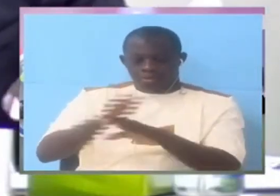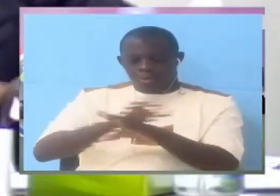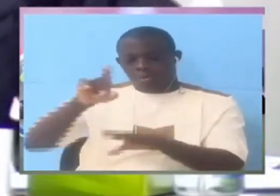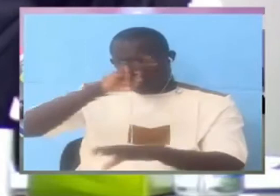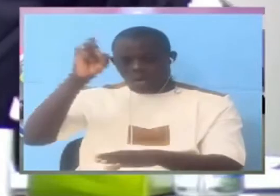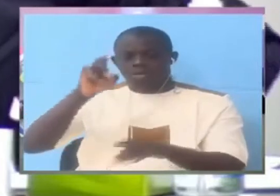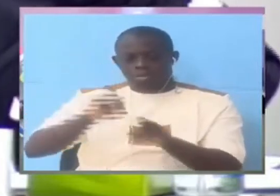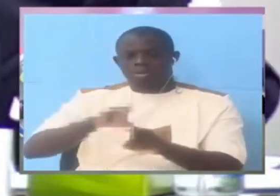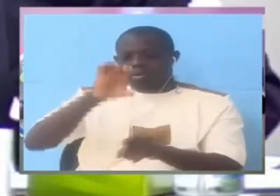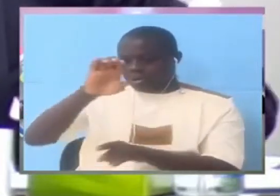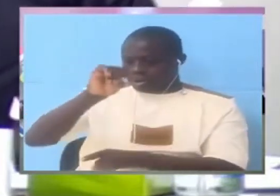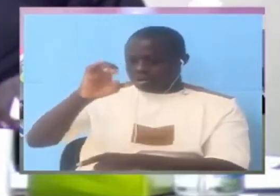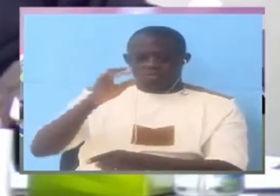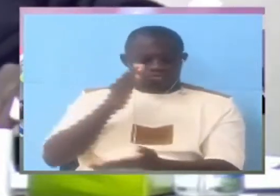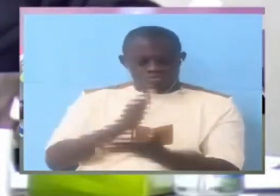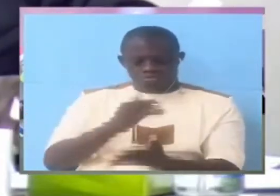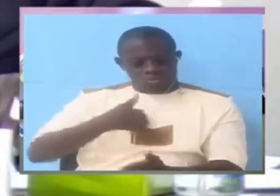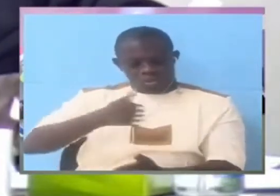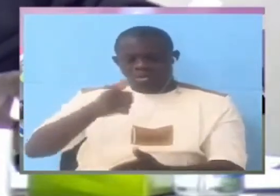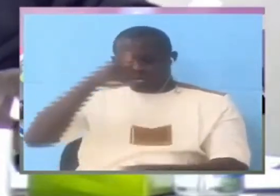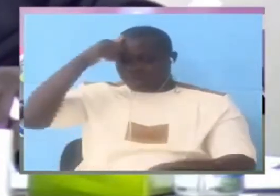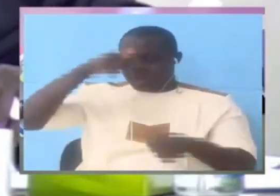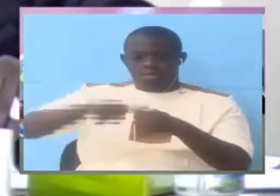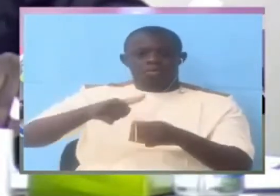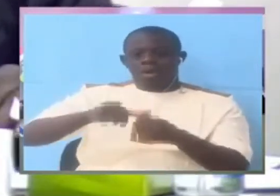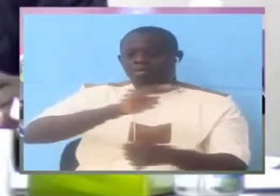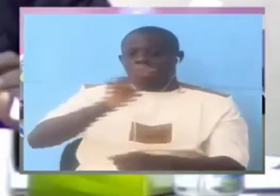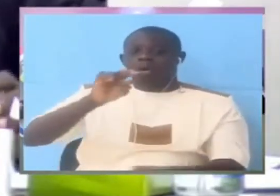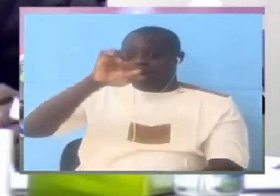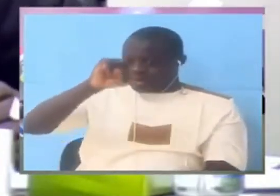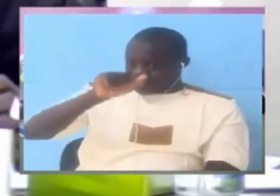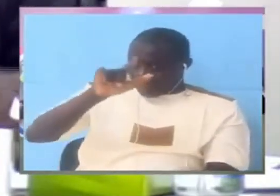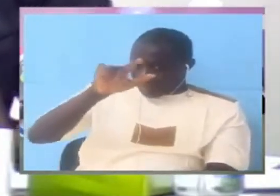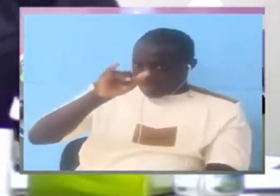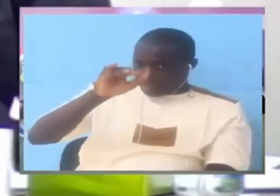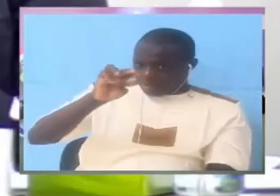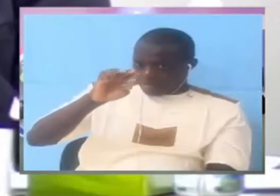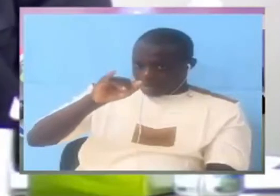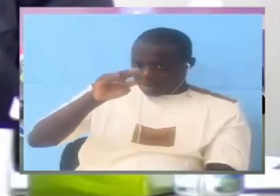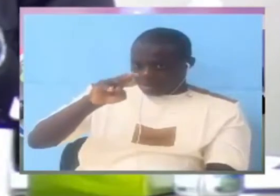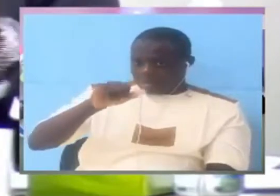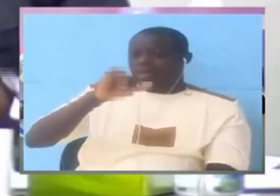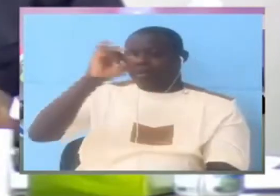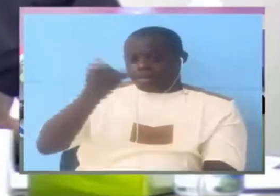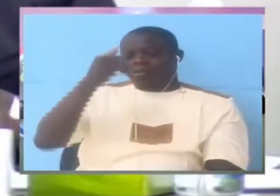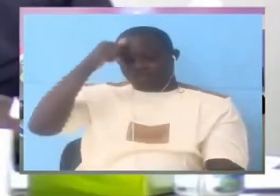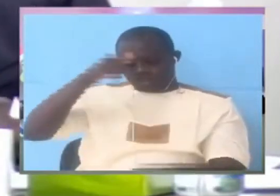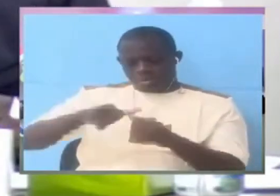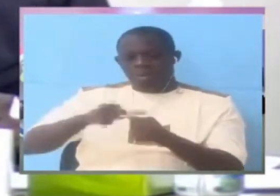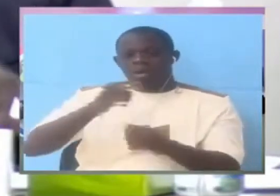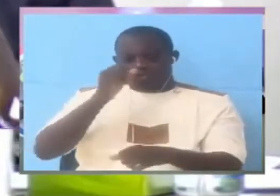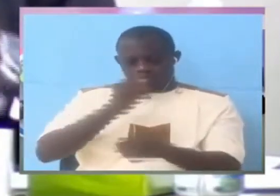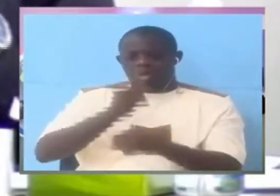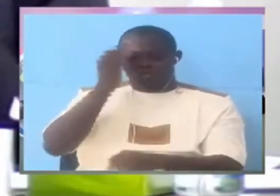to be honest. I can confirm that of Salimina. I can't Salimina. can't confirm Salimina. Okay. Do you